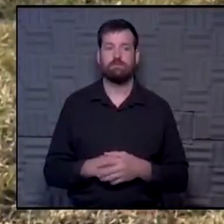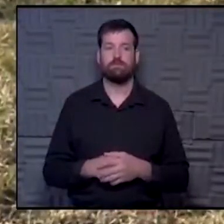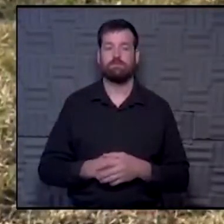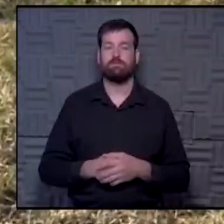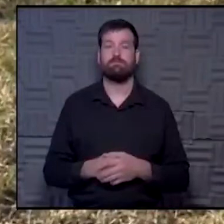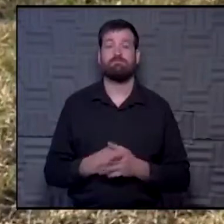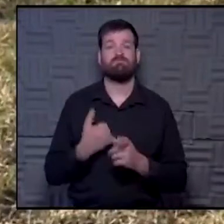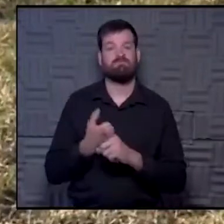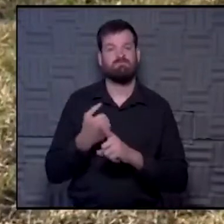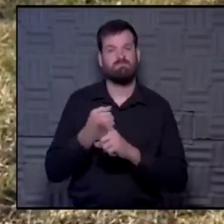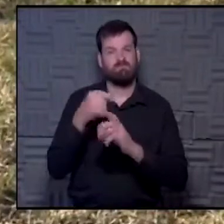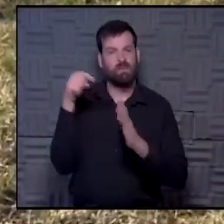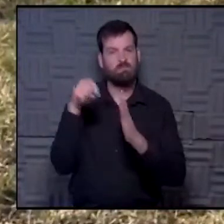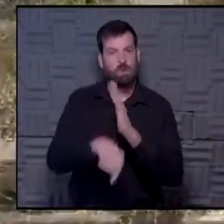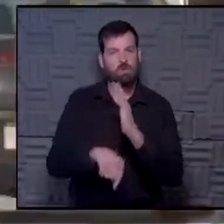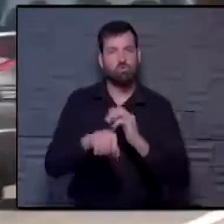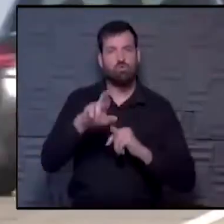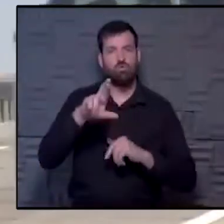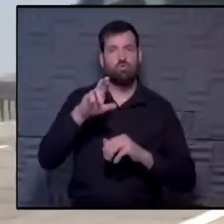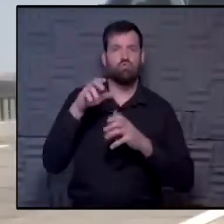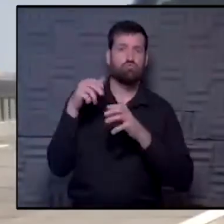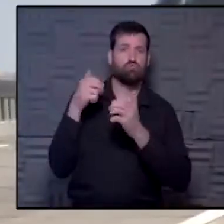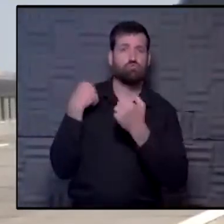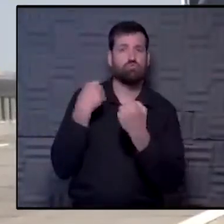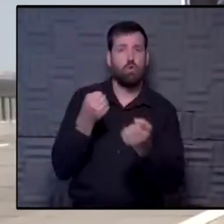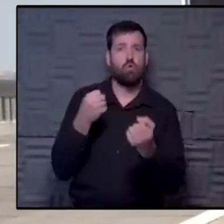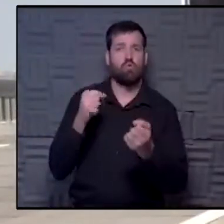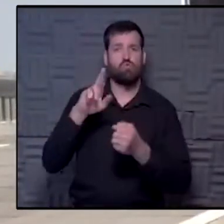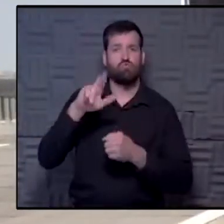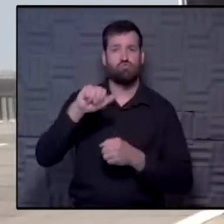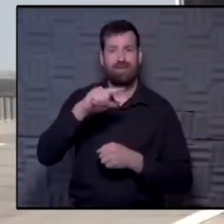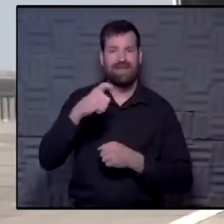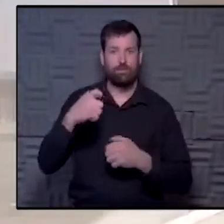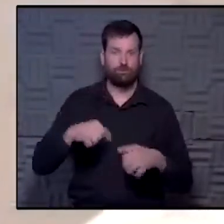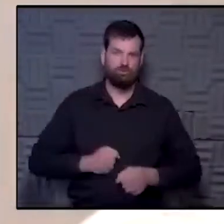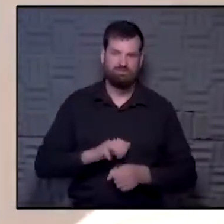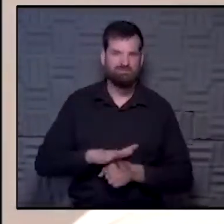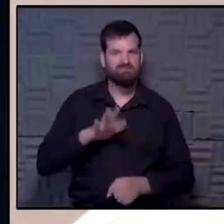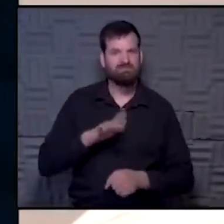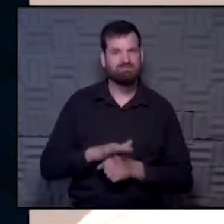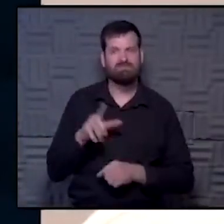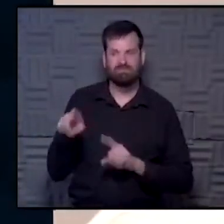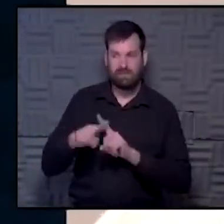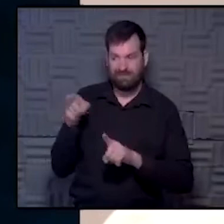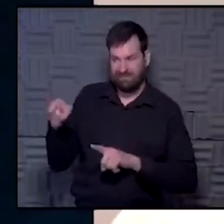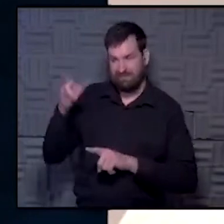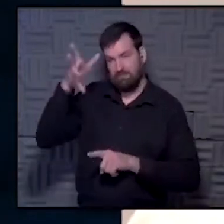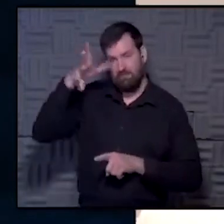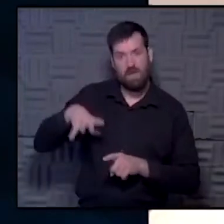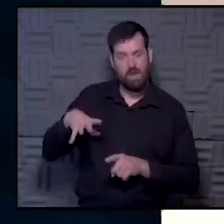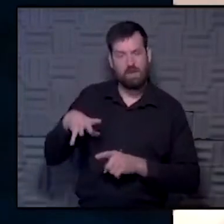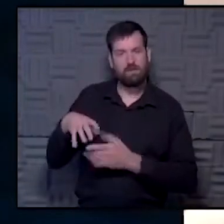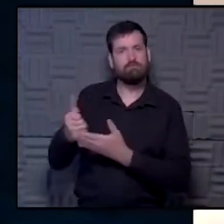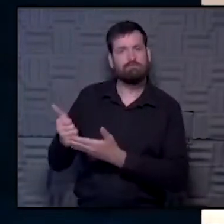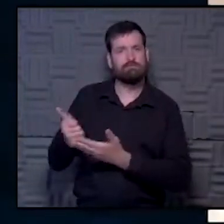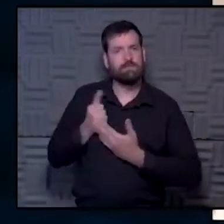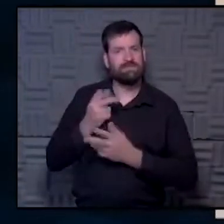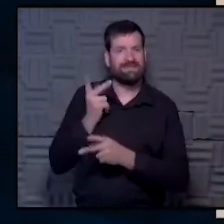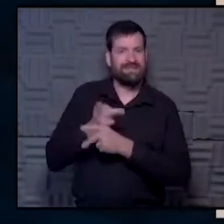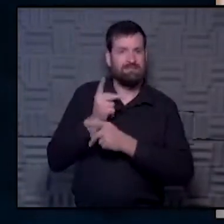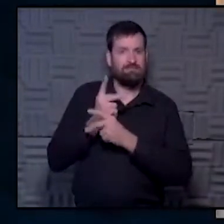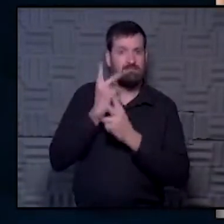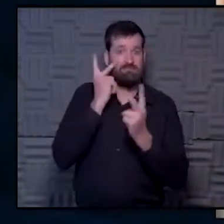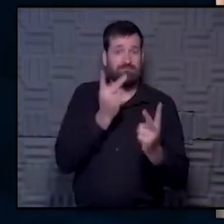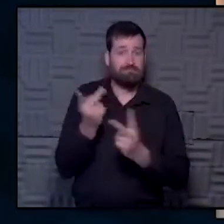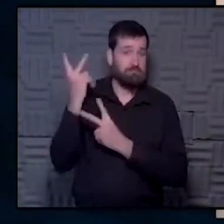He was murdered in a road raid shooting in 2018. For Amanda, though, it's this man who helps keep the memory of David